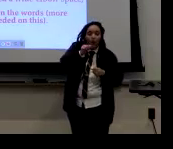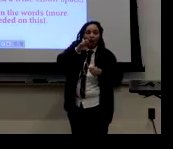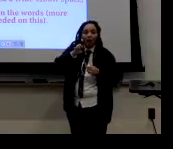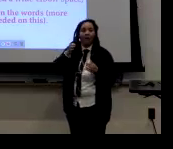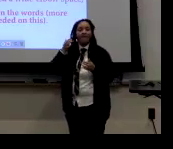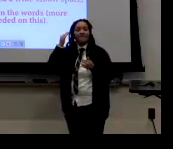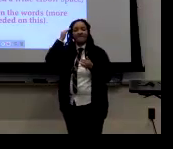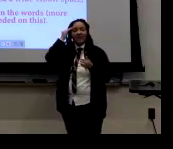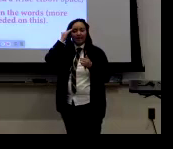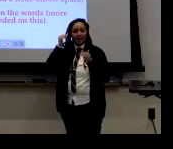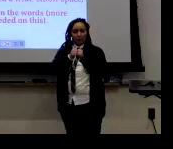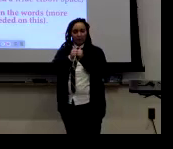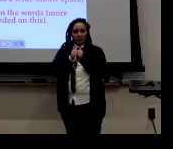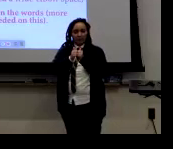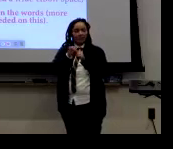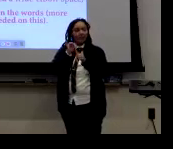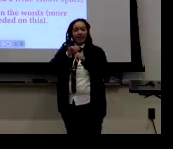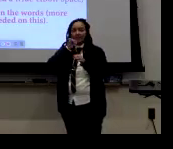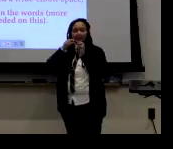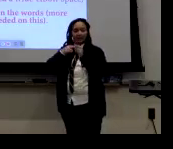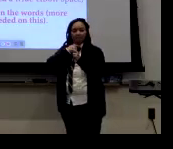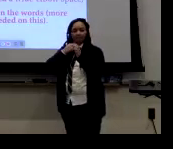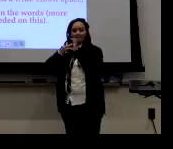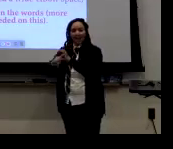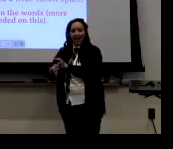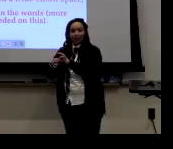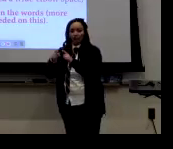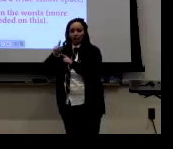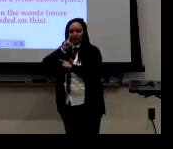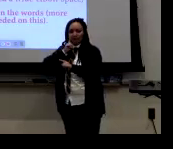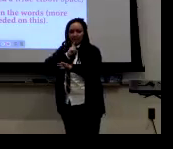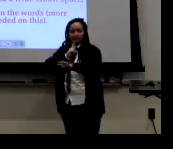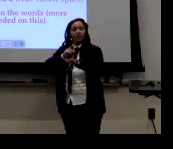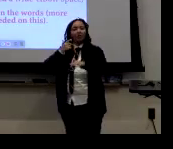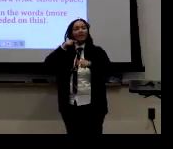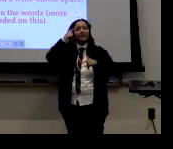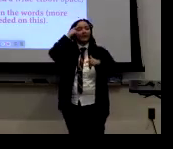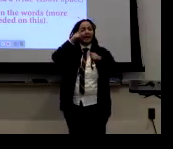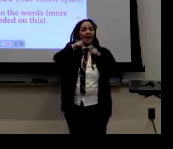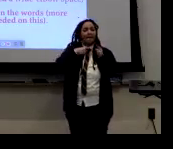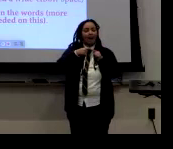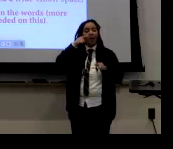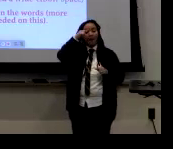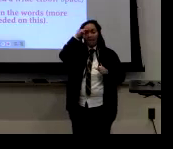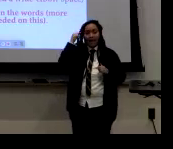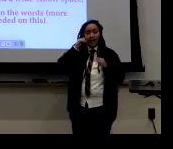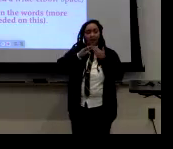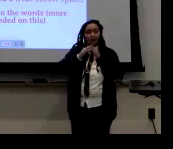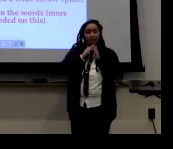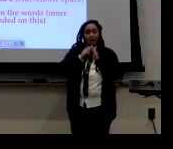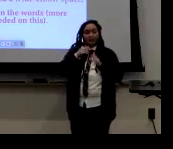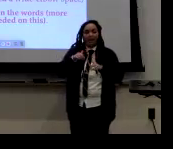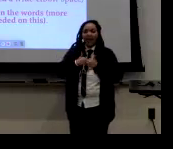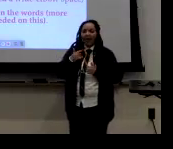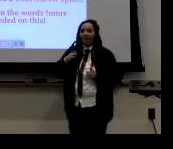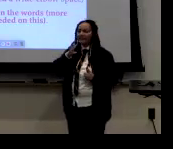in regards to sociolinguistics, you guys are all familiar with, um, you know, this doesn't only apply to deaf people,